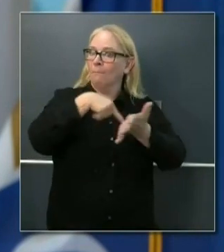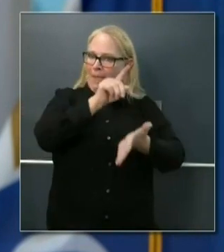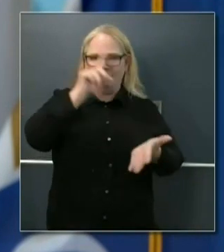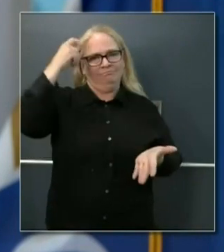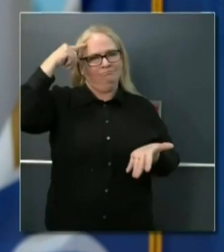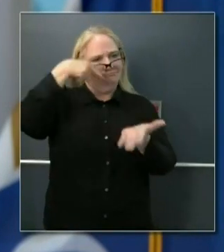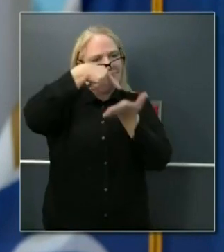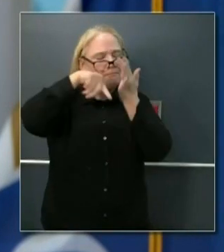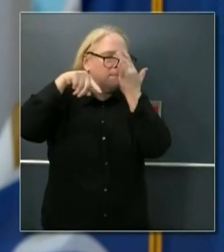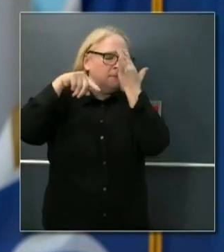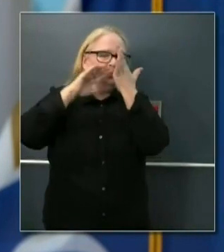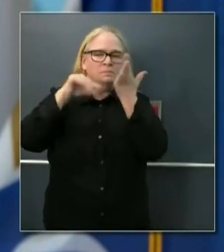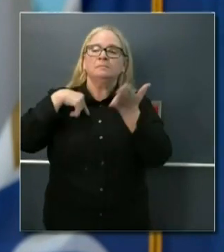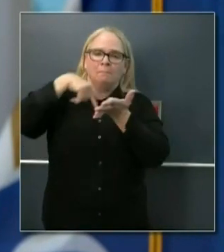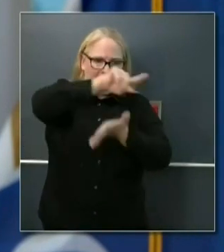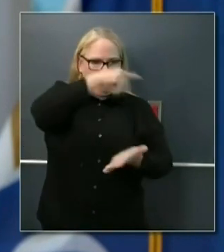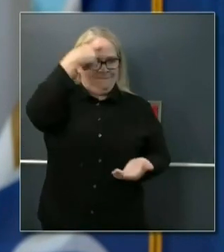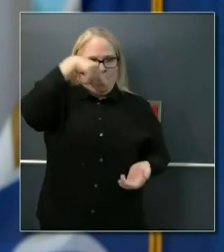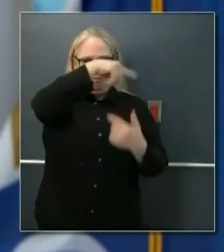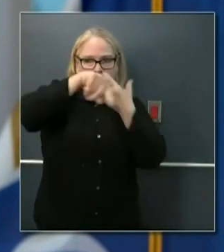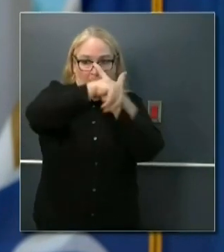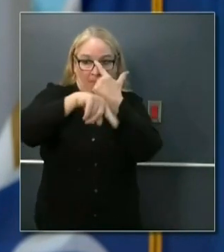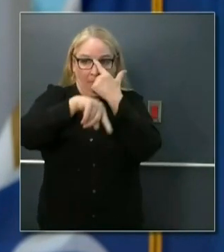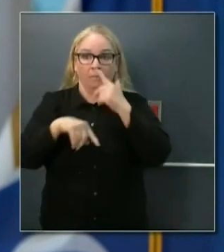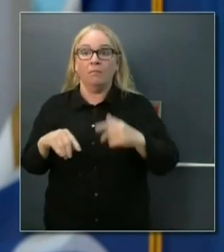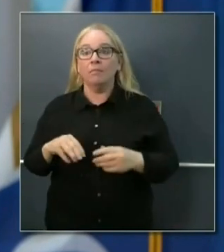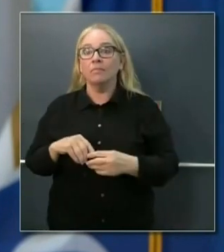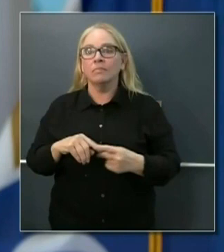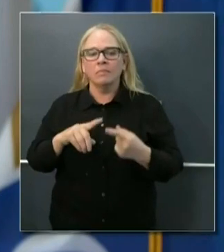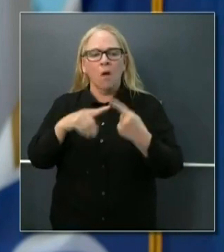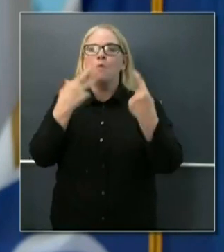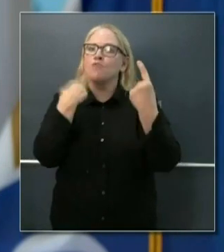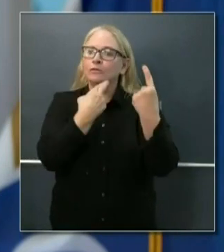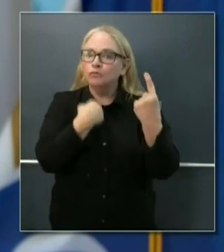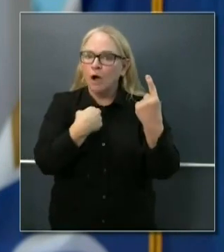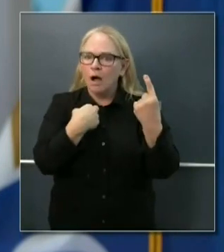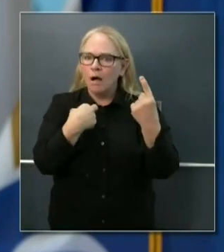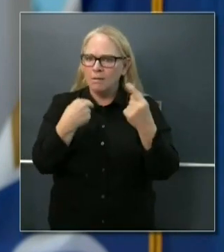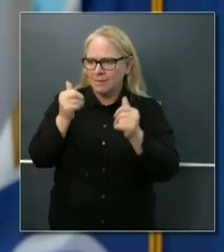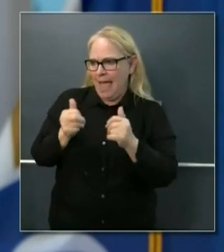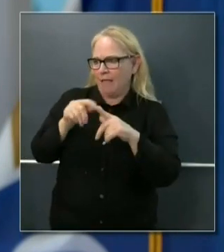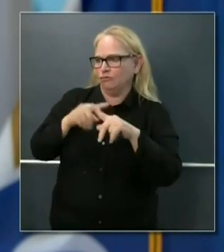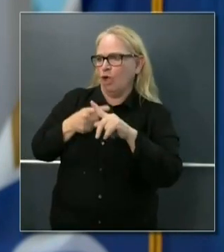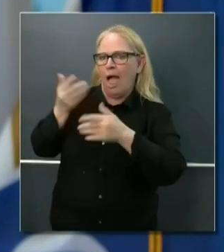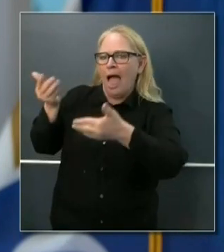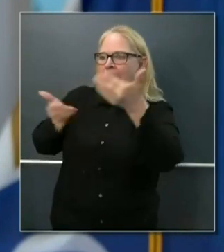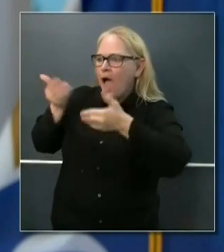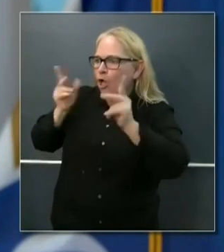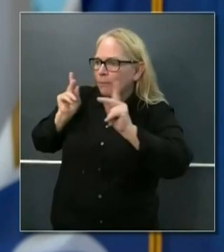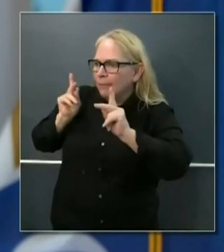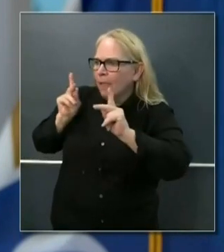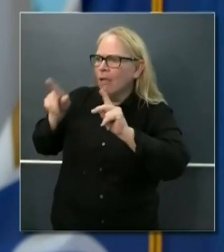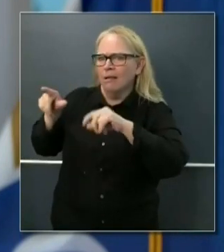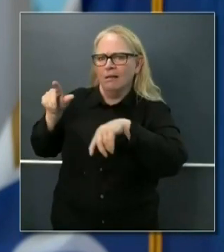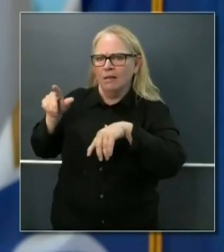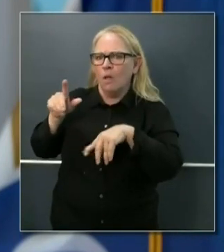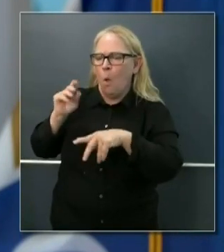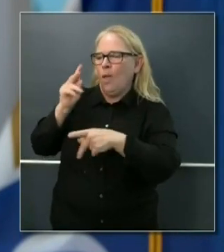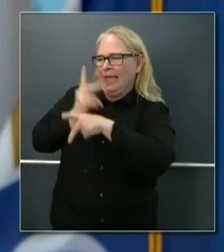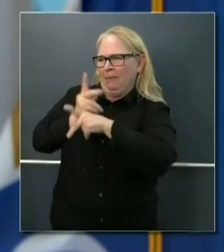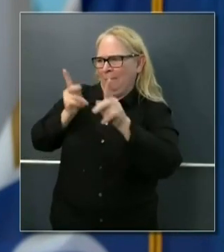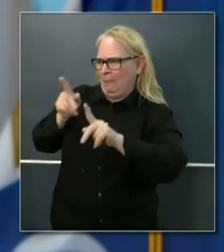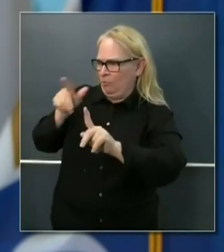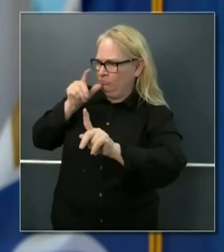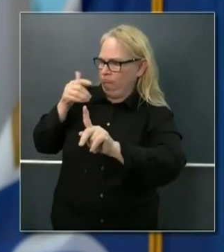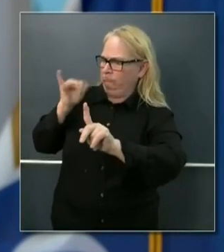allow for the ability for restaurants to start rehiring people or keep people currently employed and